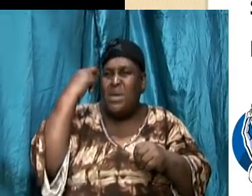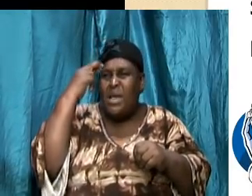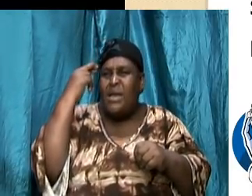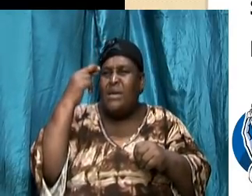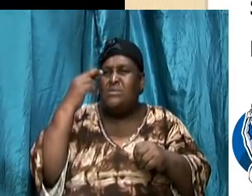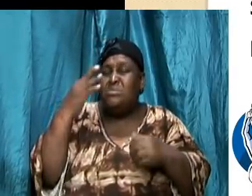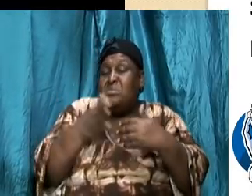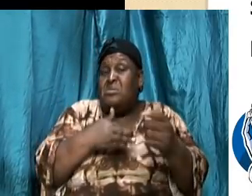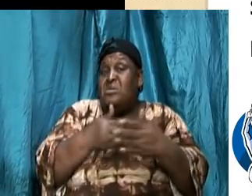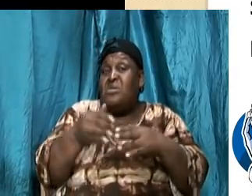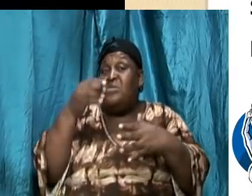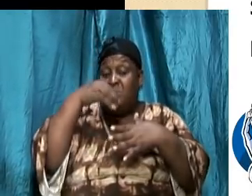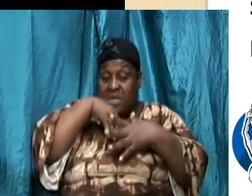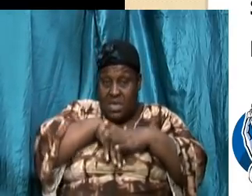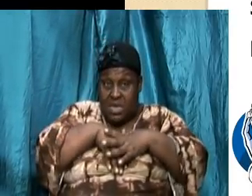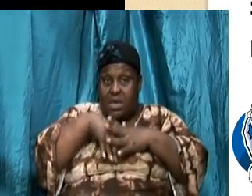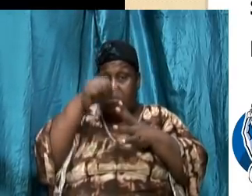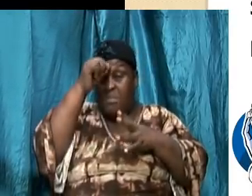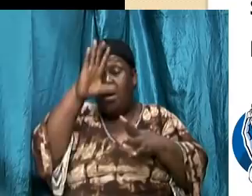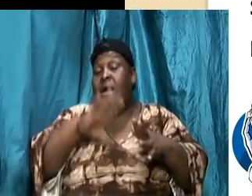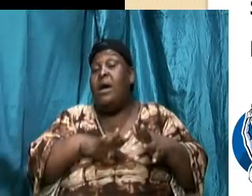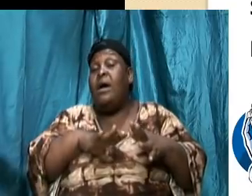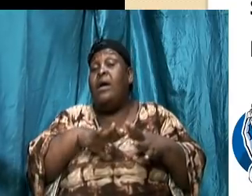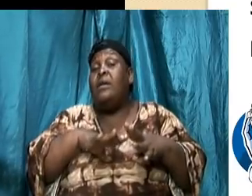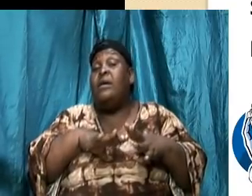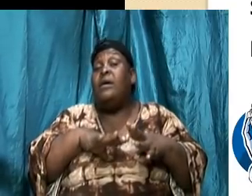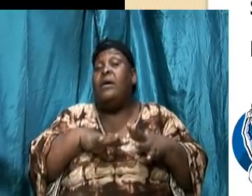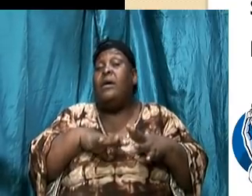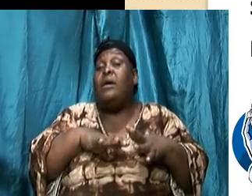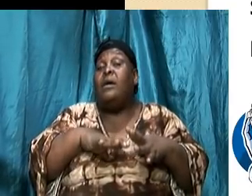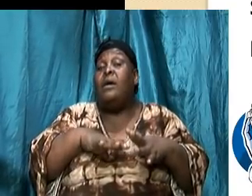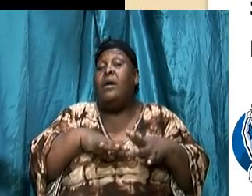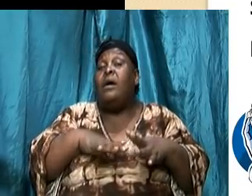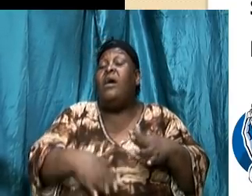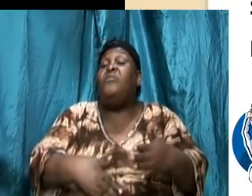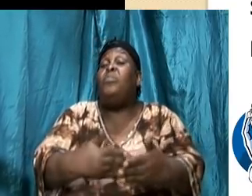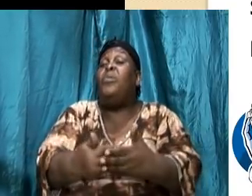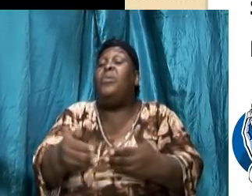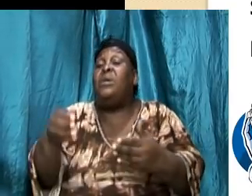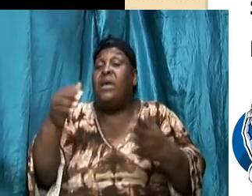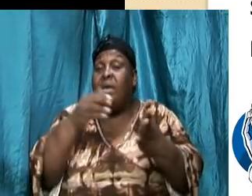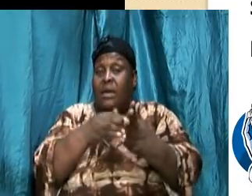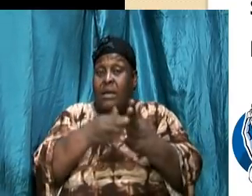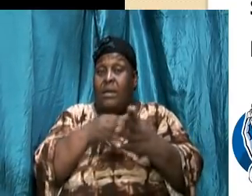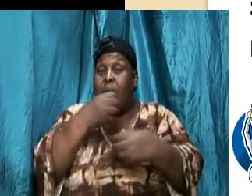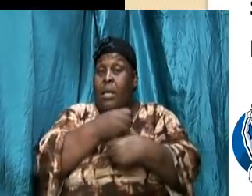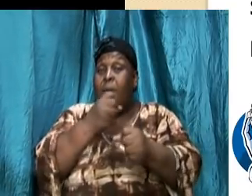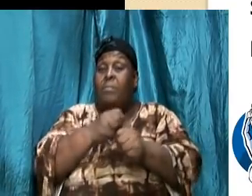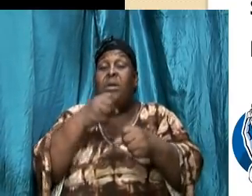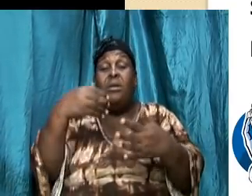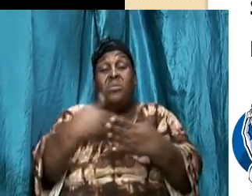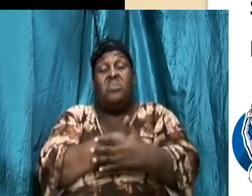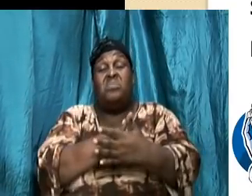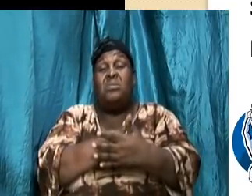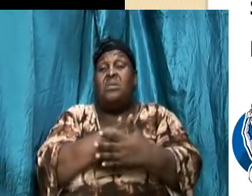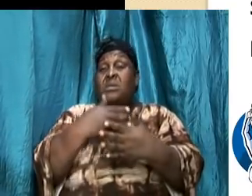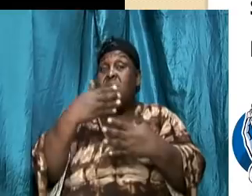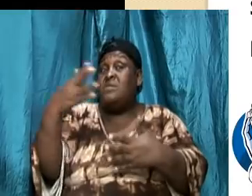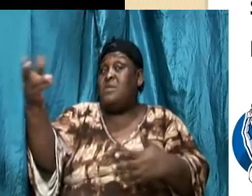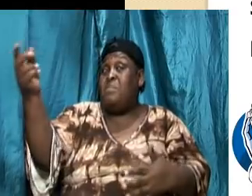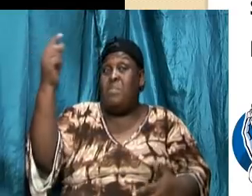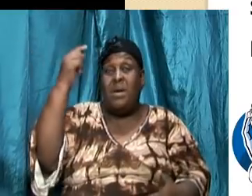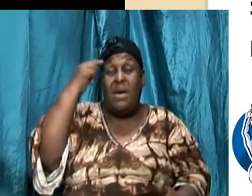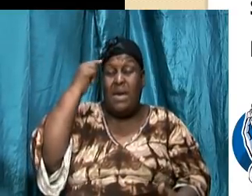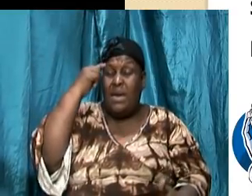inner man have been born again and made new the mind and the body must